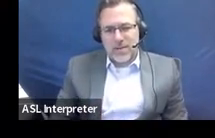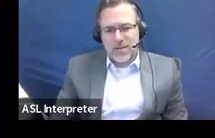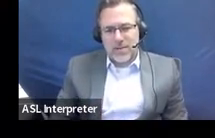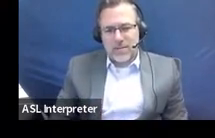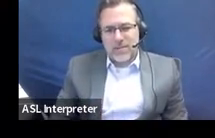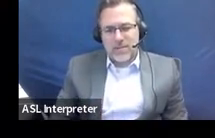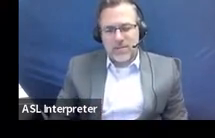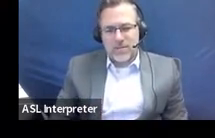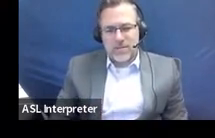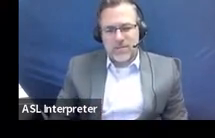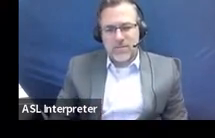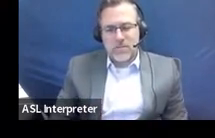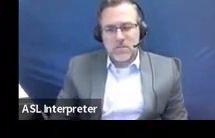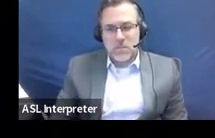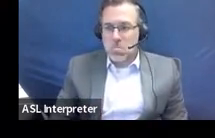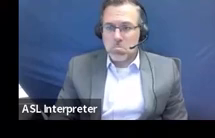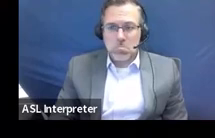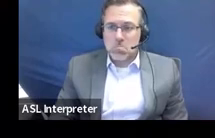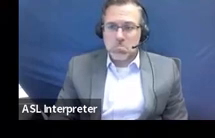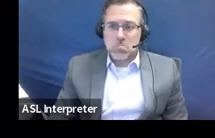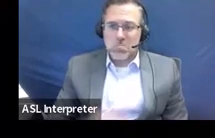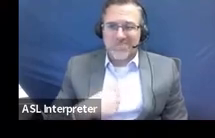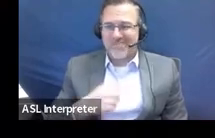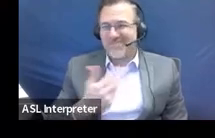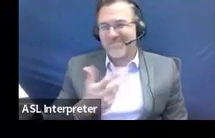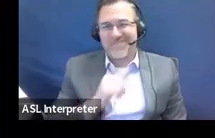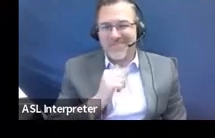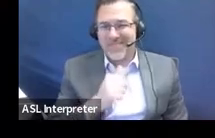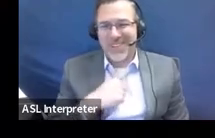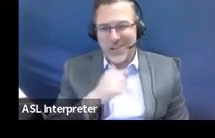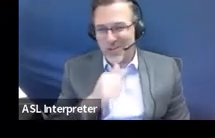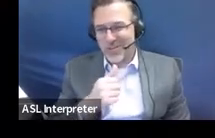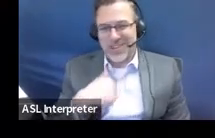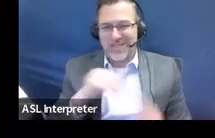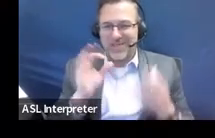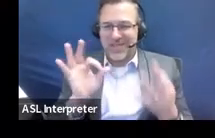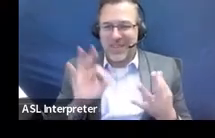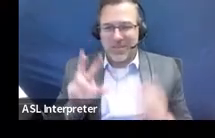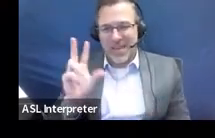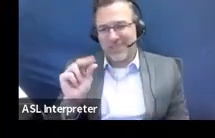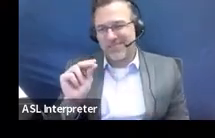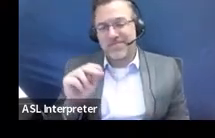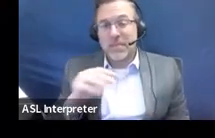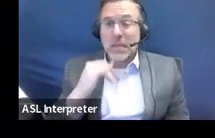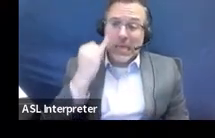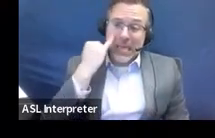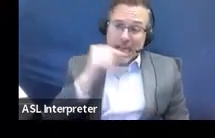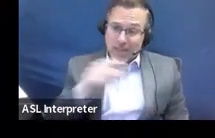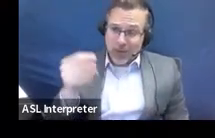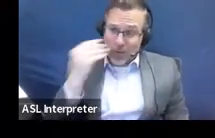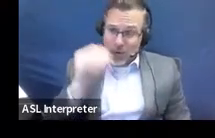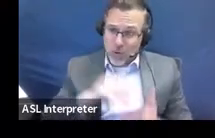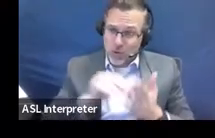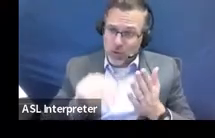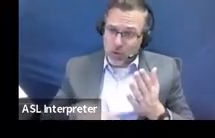I do not. I mean, if you know your students, and when you're requesting evaluations, and